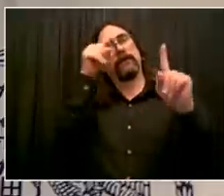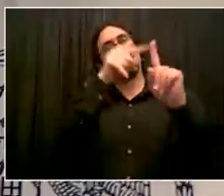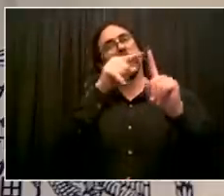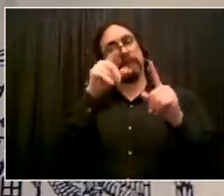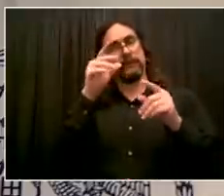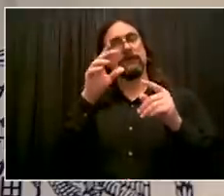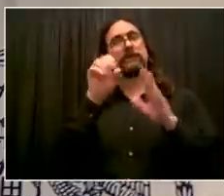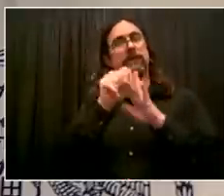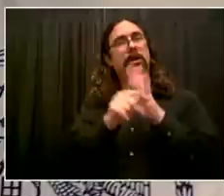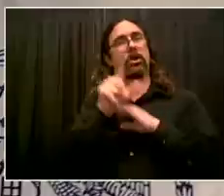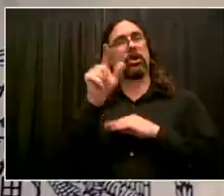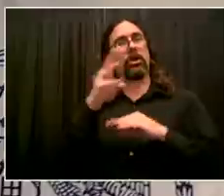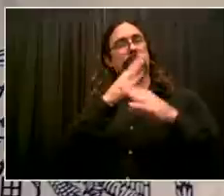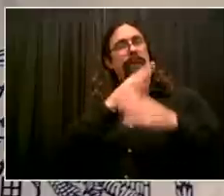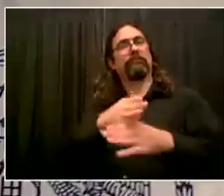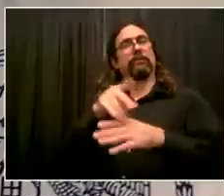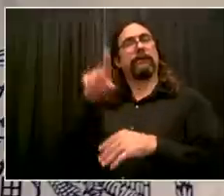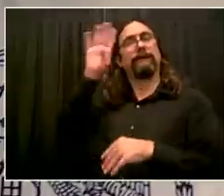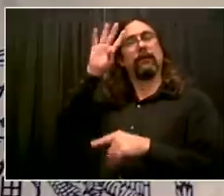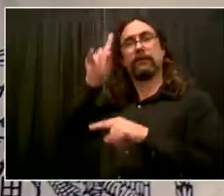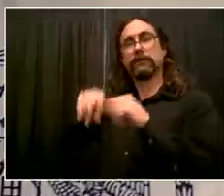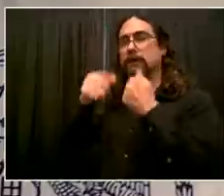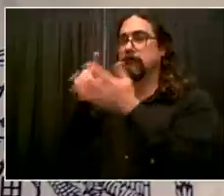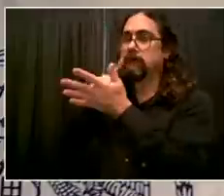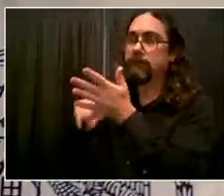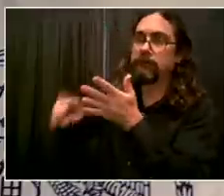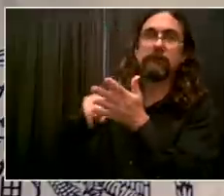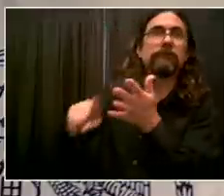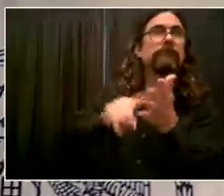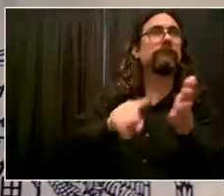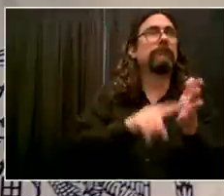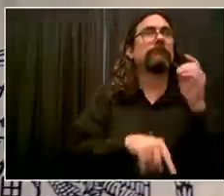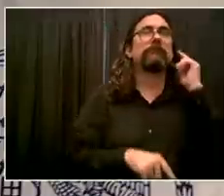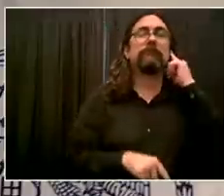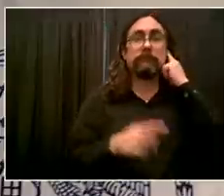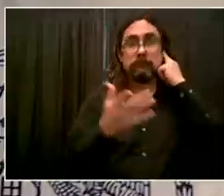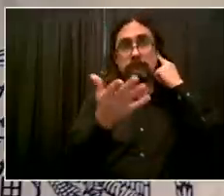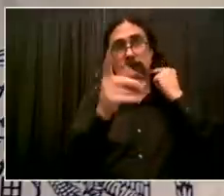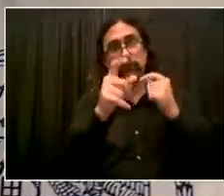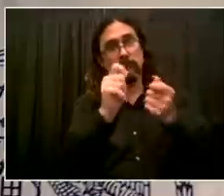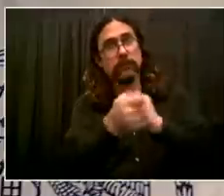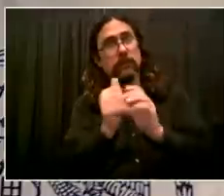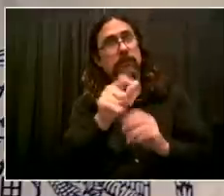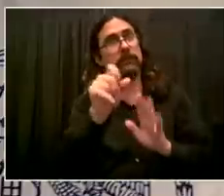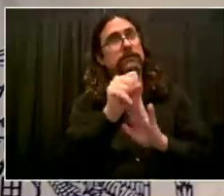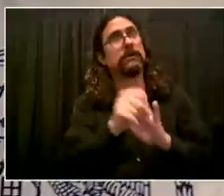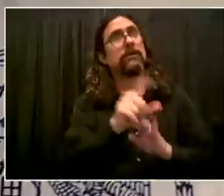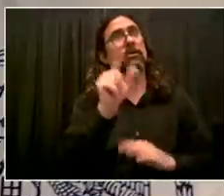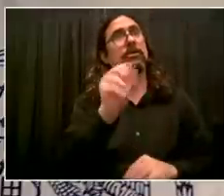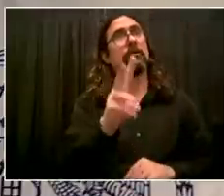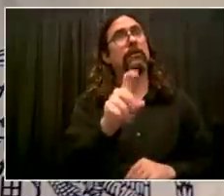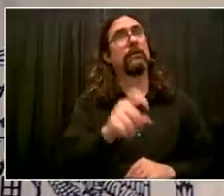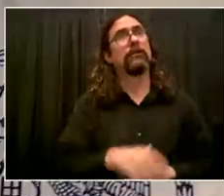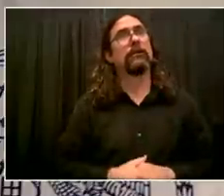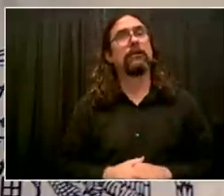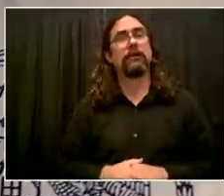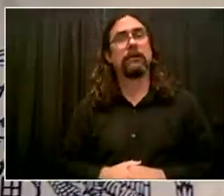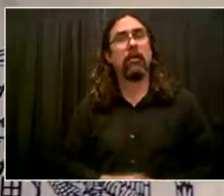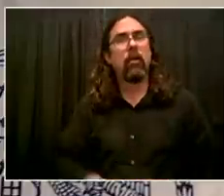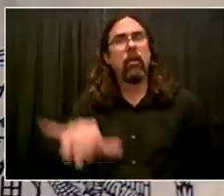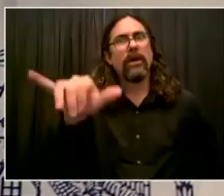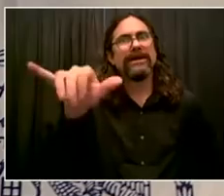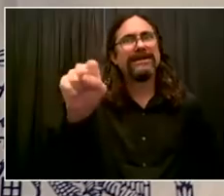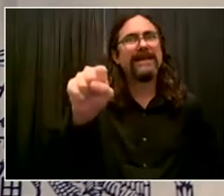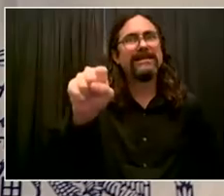And I'm going to send a message out. You're going to help me with my managerial approach for the day, Bob. I'm sending this message out to all the good people who